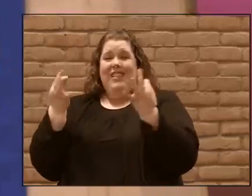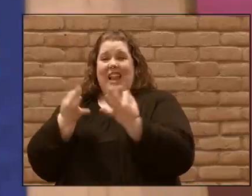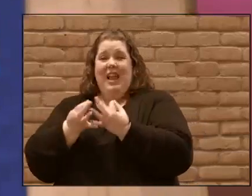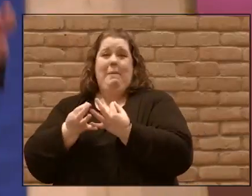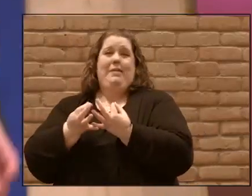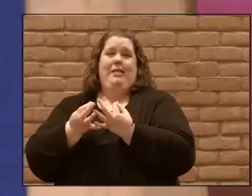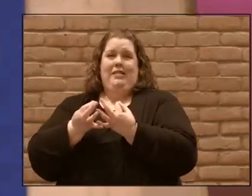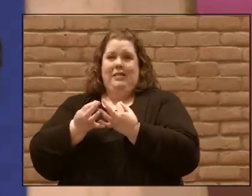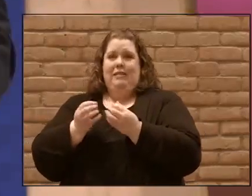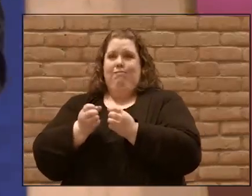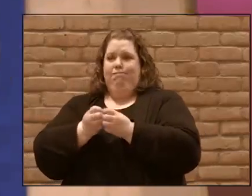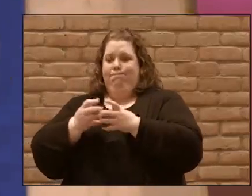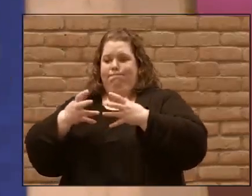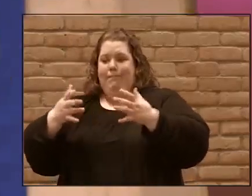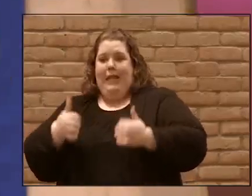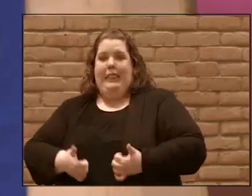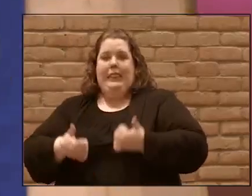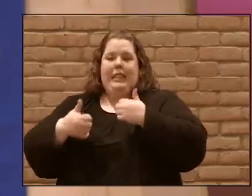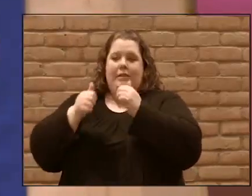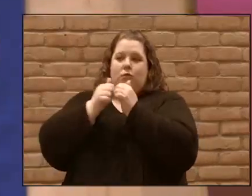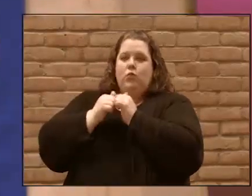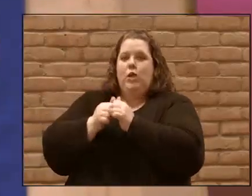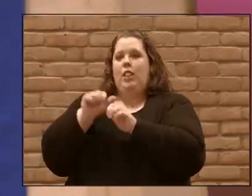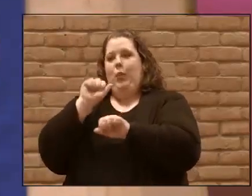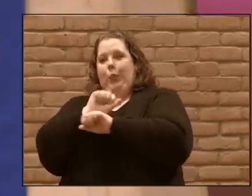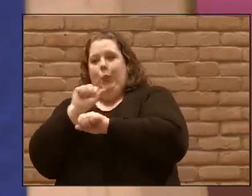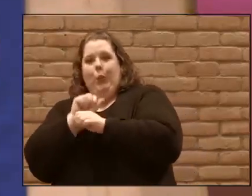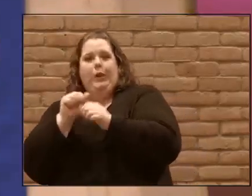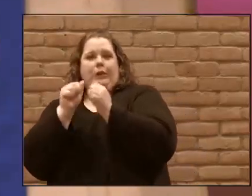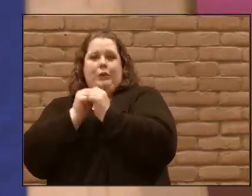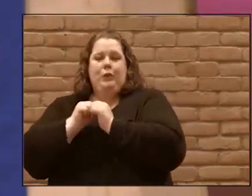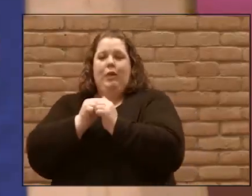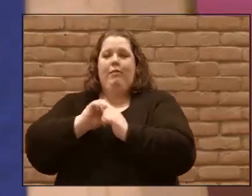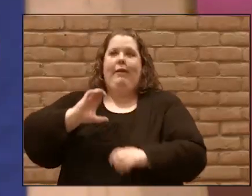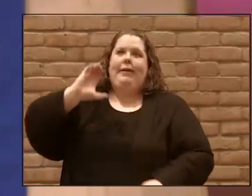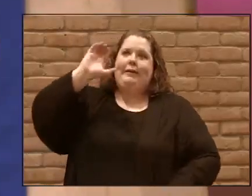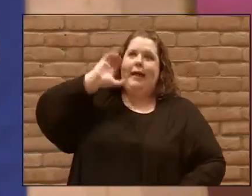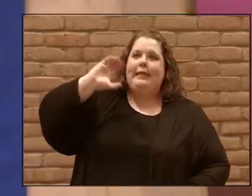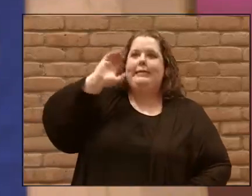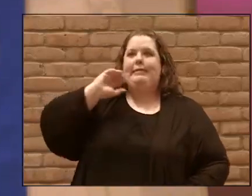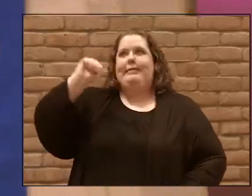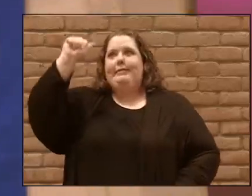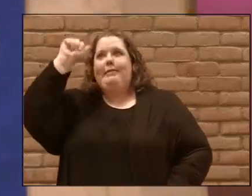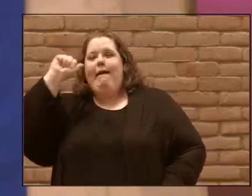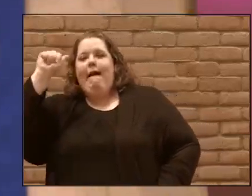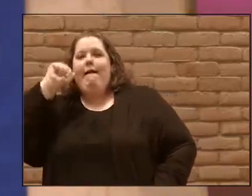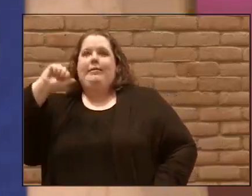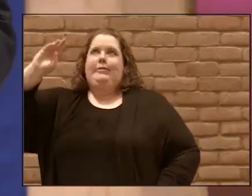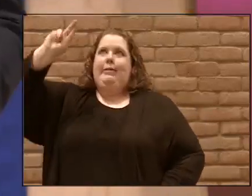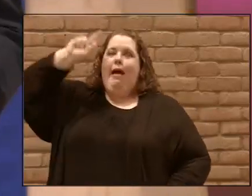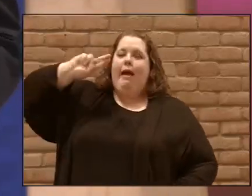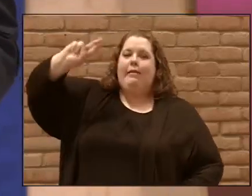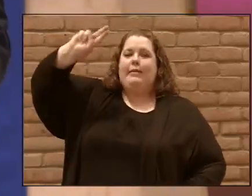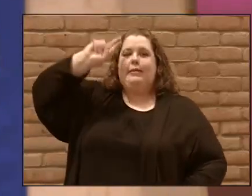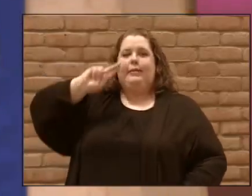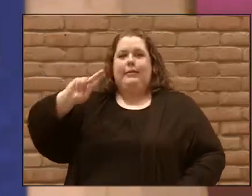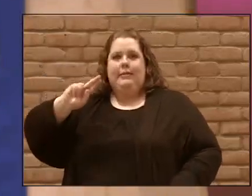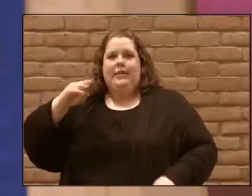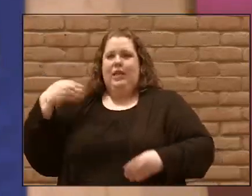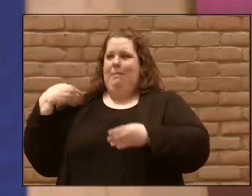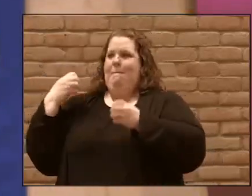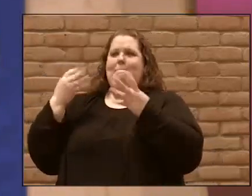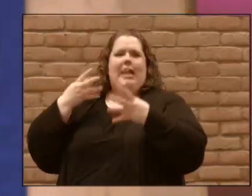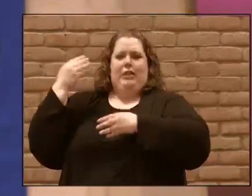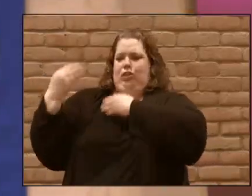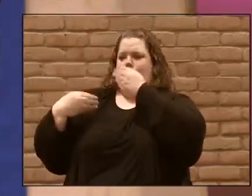And so you would have cousins working together and aunts and uncles. And it would be generational. And when they would make a sale from their